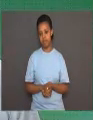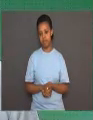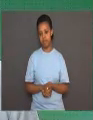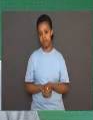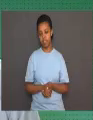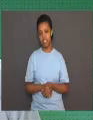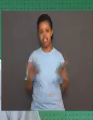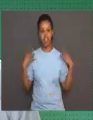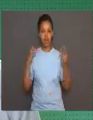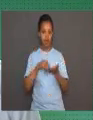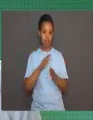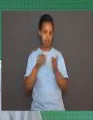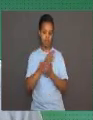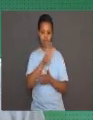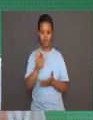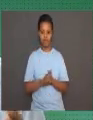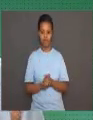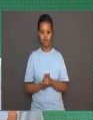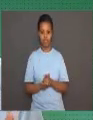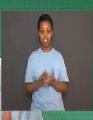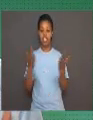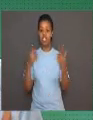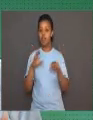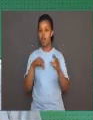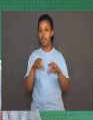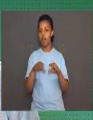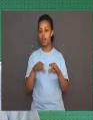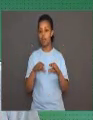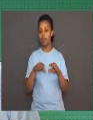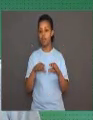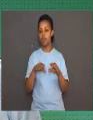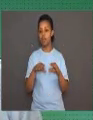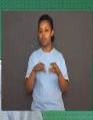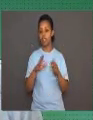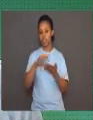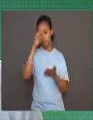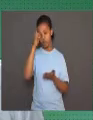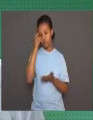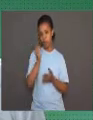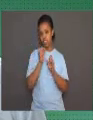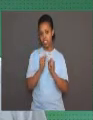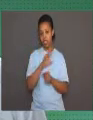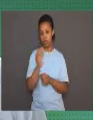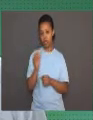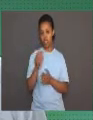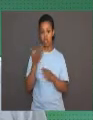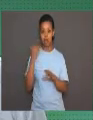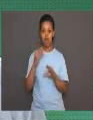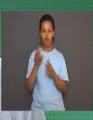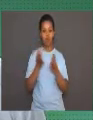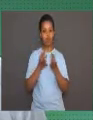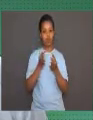Hello again, everyone. I hope you were able to recall the definition from our lesson.